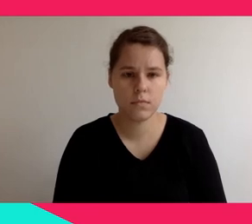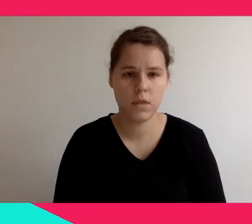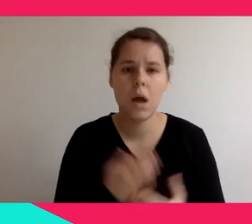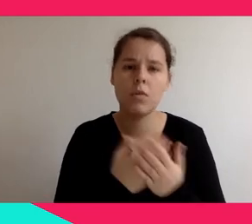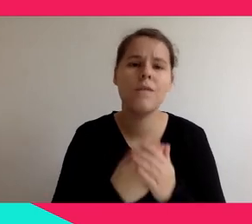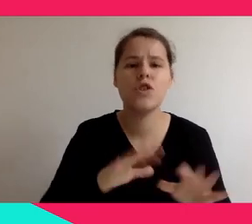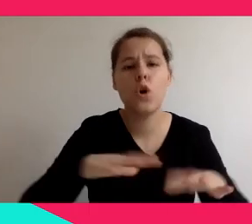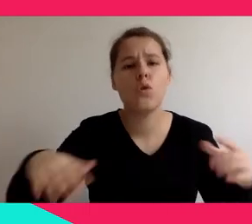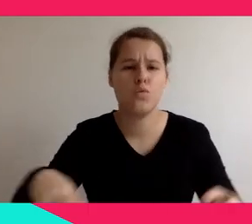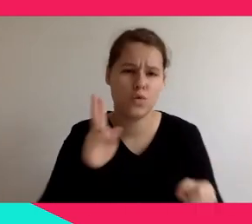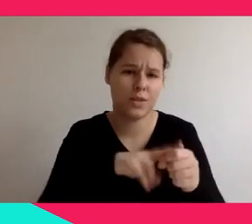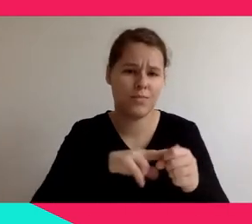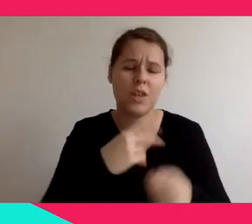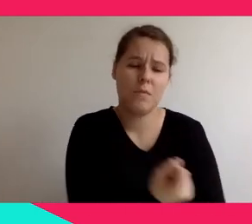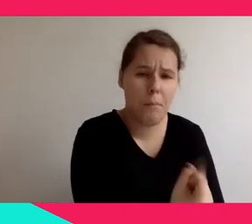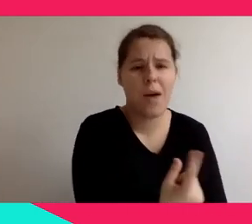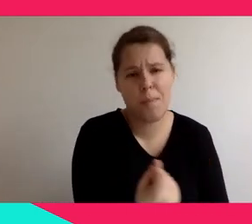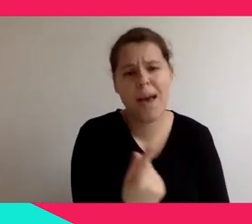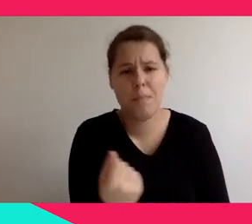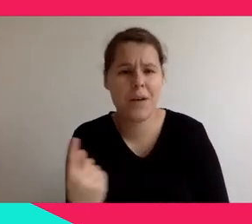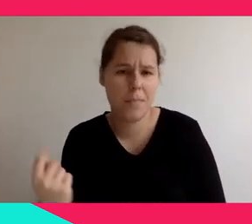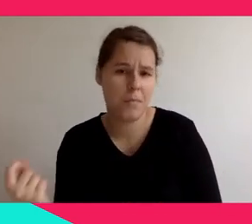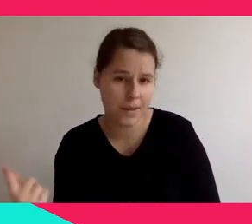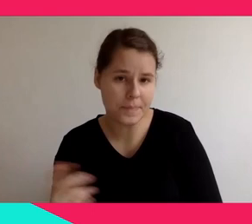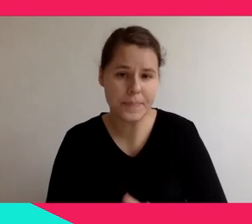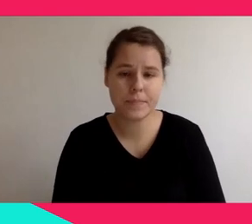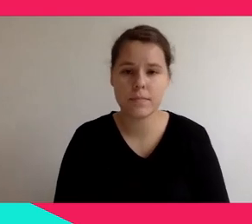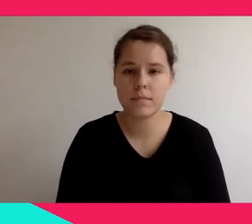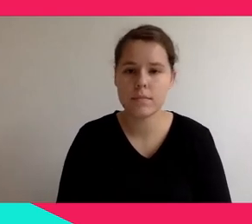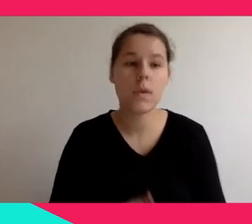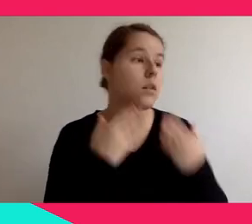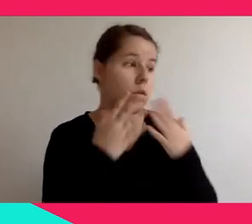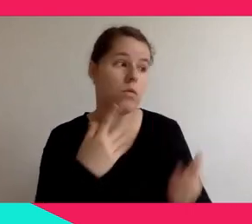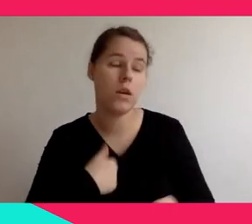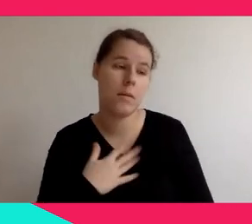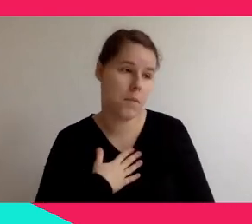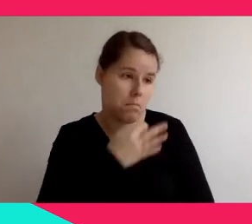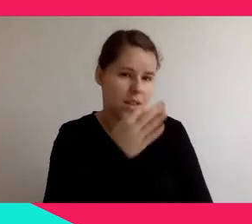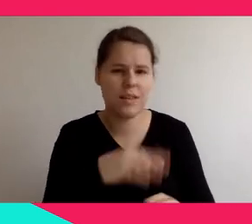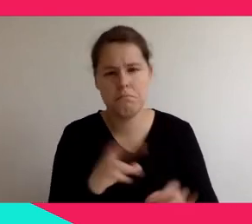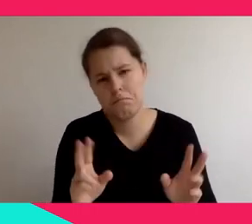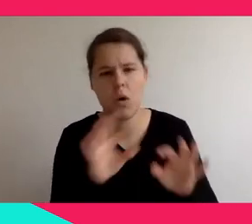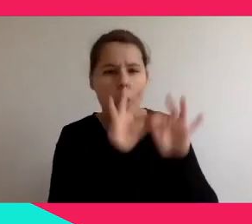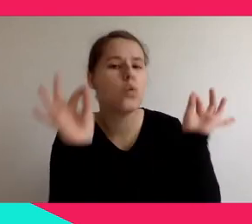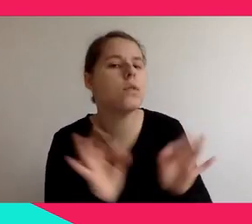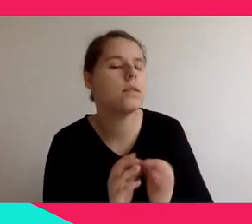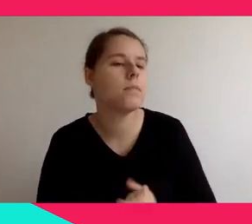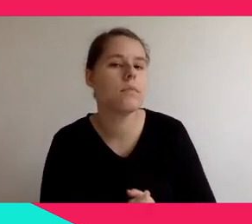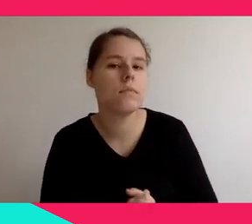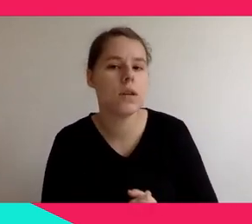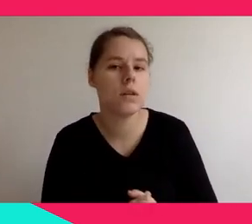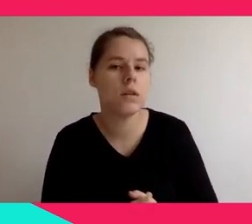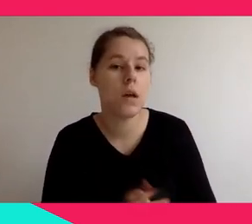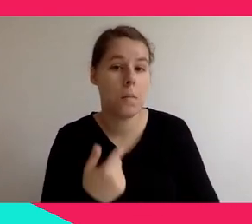question. And I have a more general one because when I was doing research in Polish historical museums,